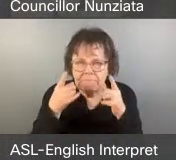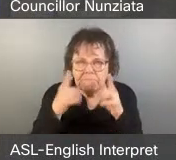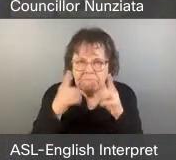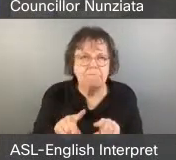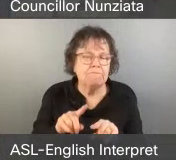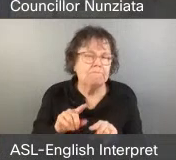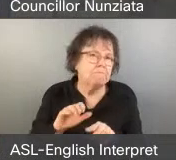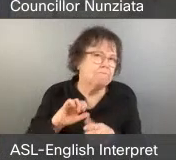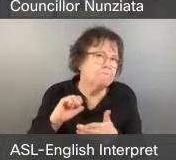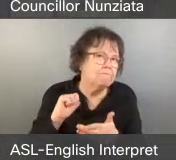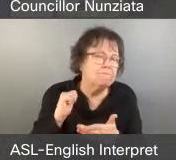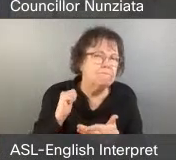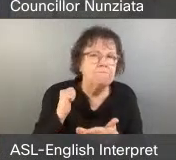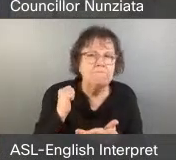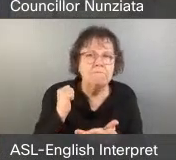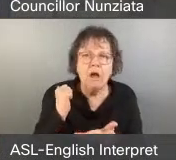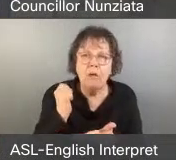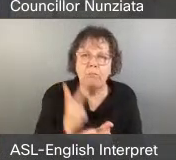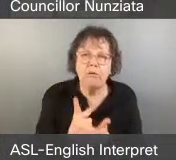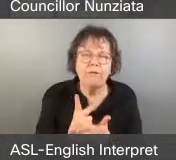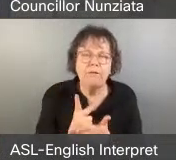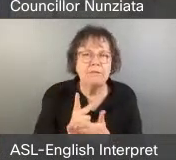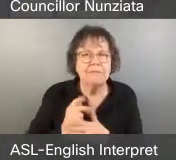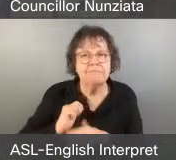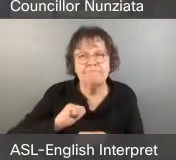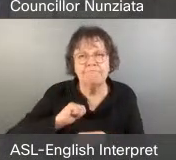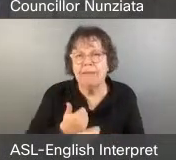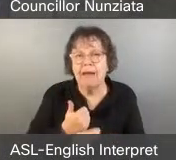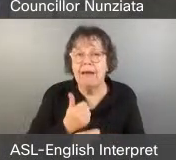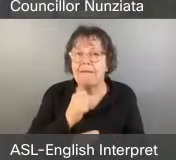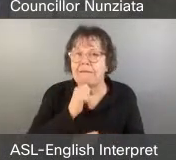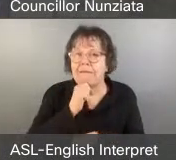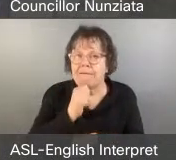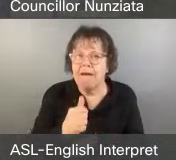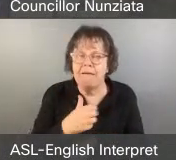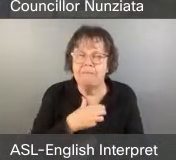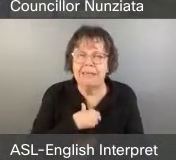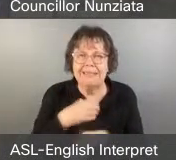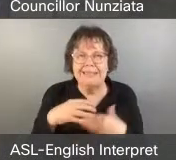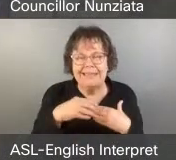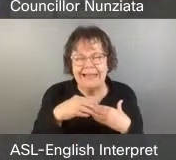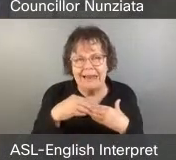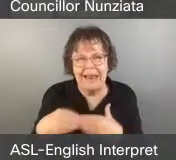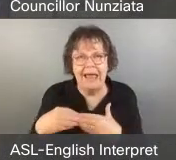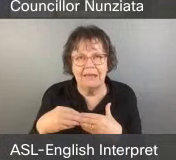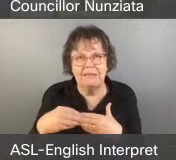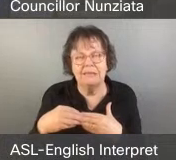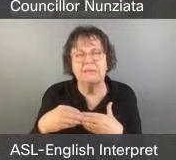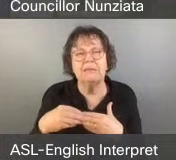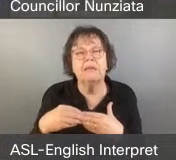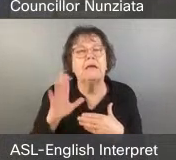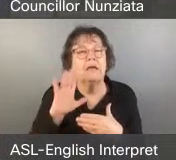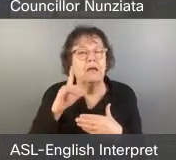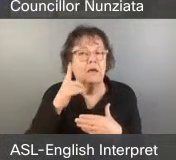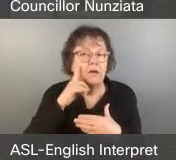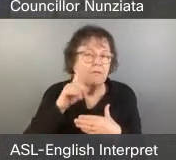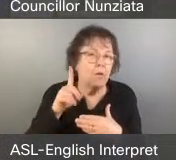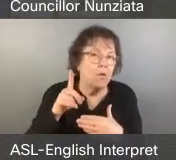of non police led response to calls involving individuals in crisis.